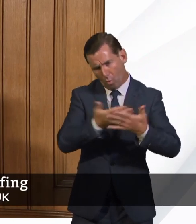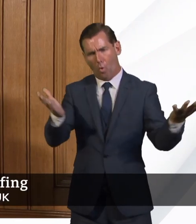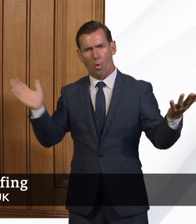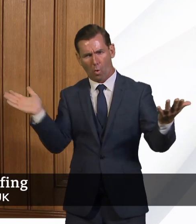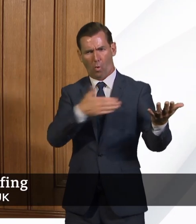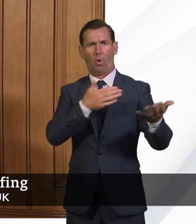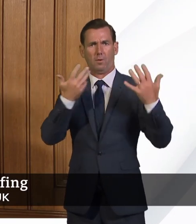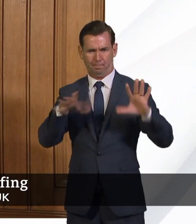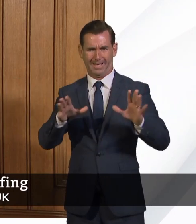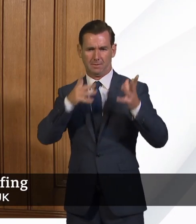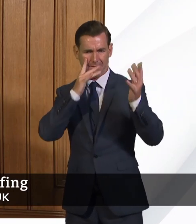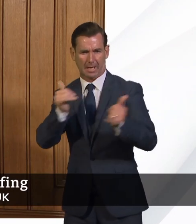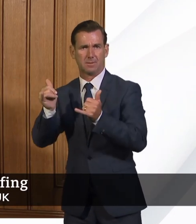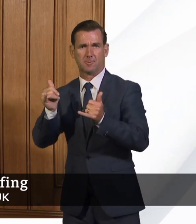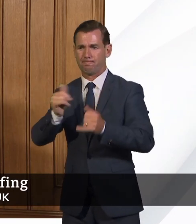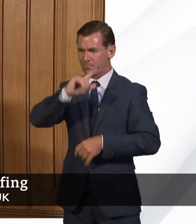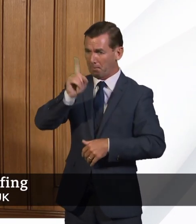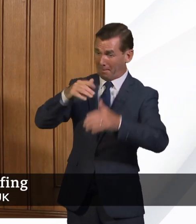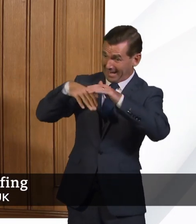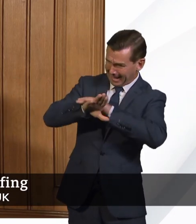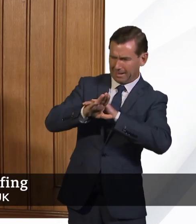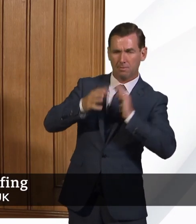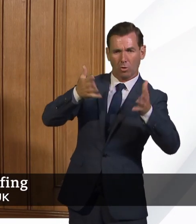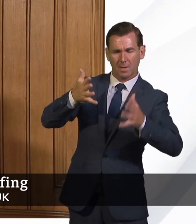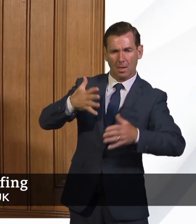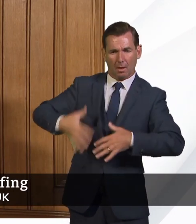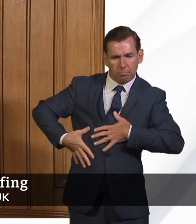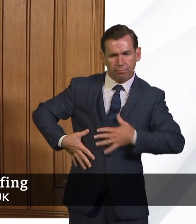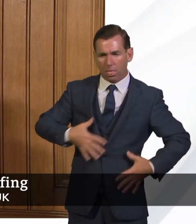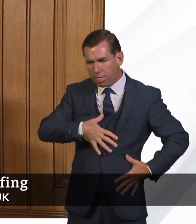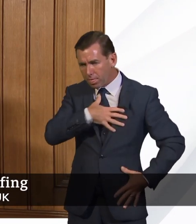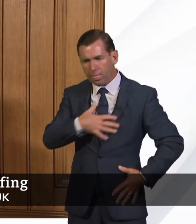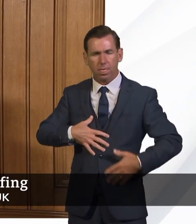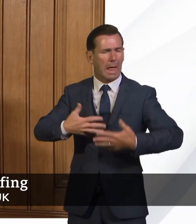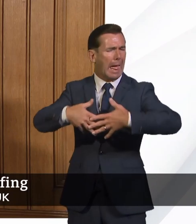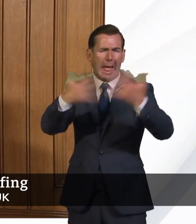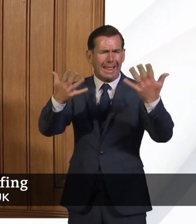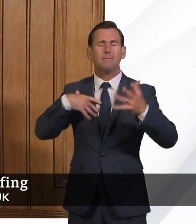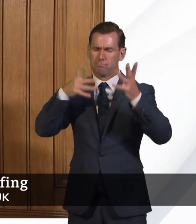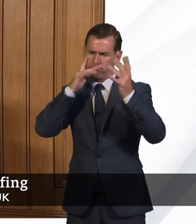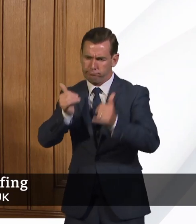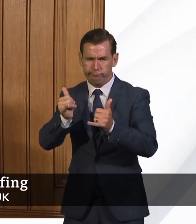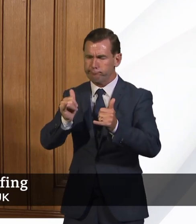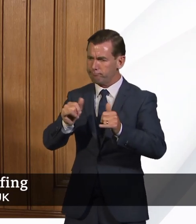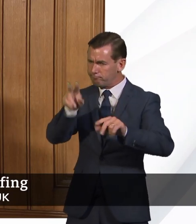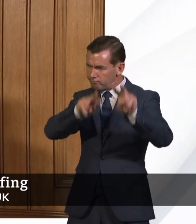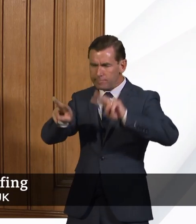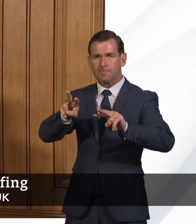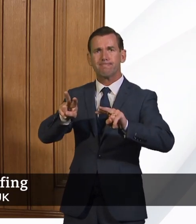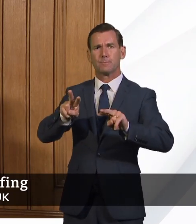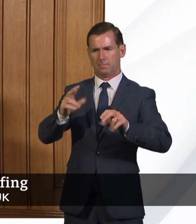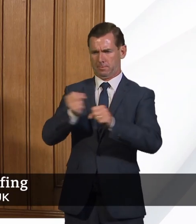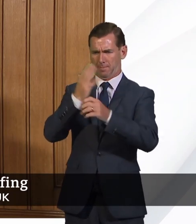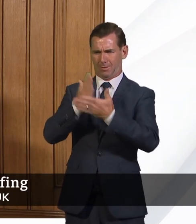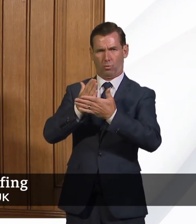that would allow us to spot those people who were asymptomatic and make sure that they were cohorted or segregated appropriately